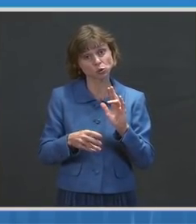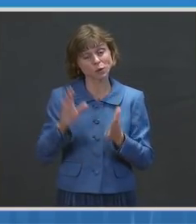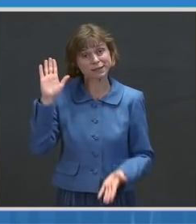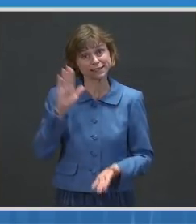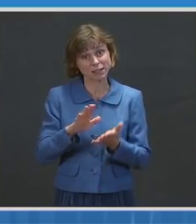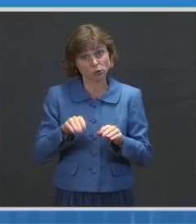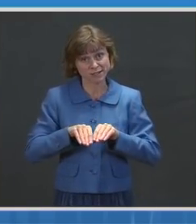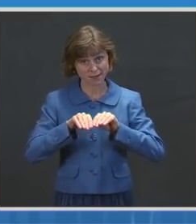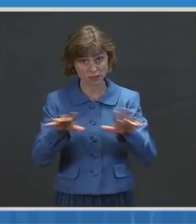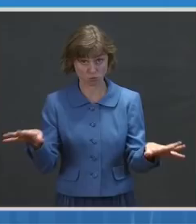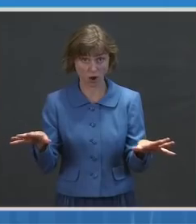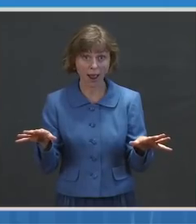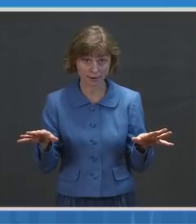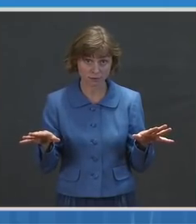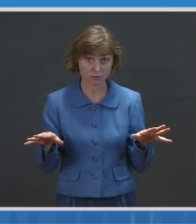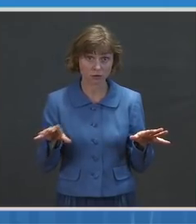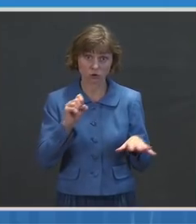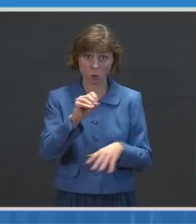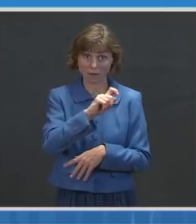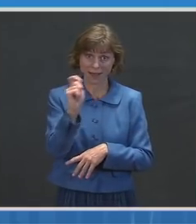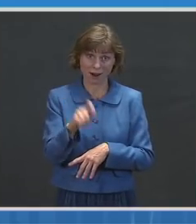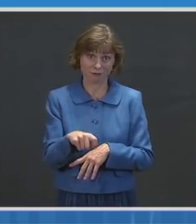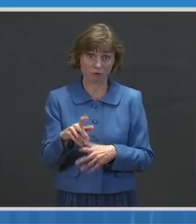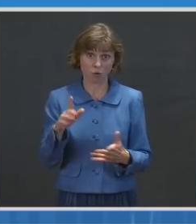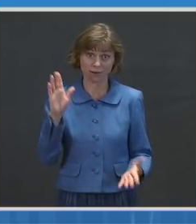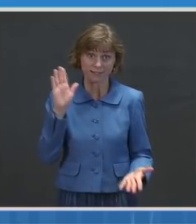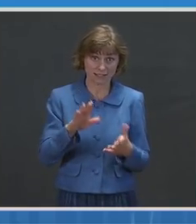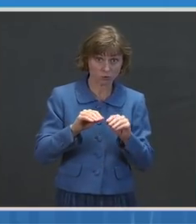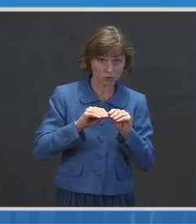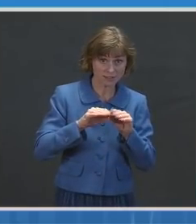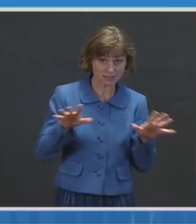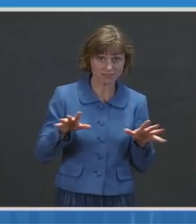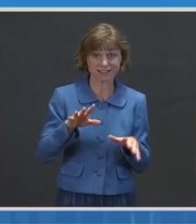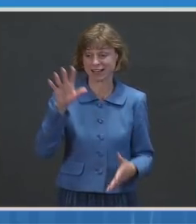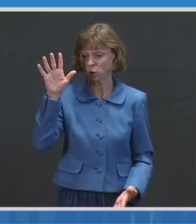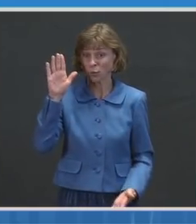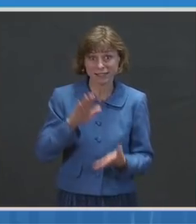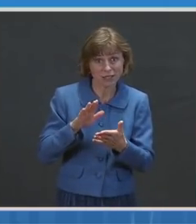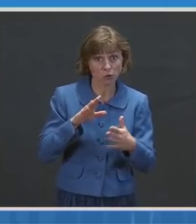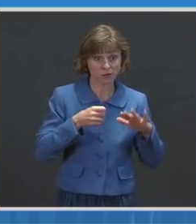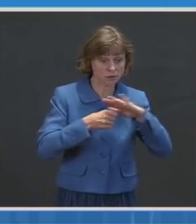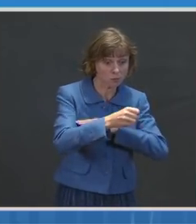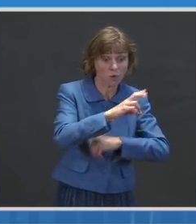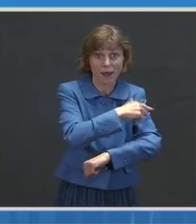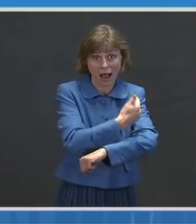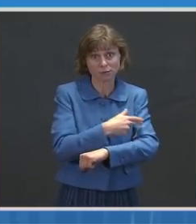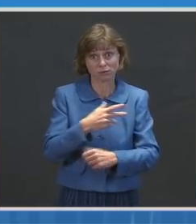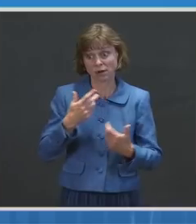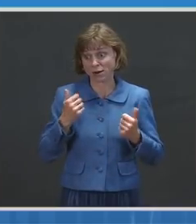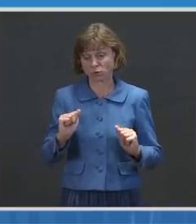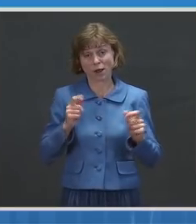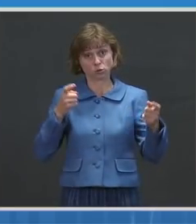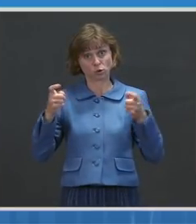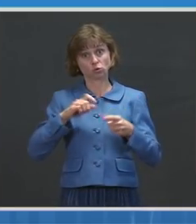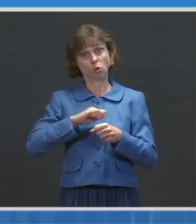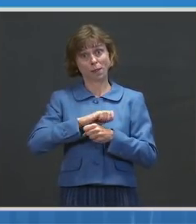that we can decrease the threat of these variants, decrease our hospitalizations, and get this pandemic under control. Mr.